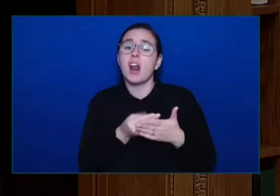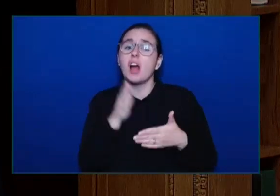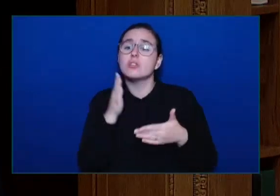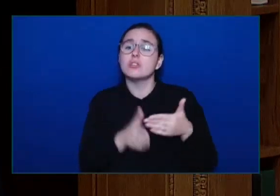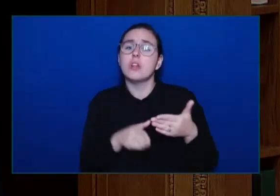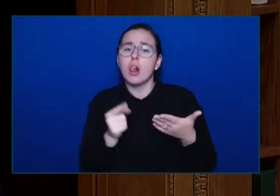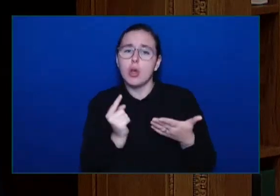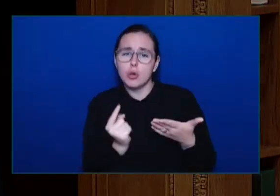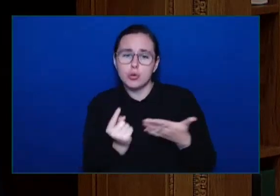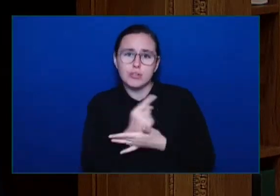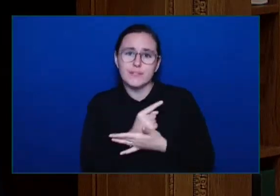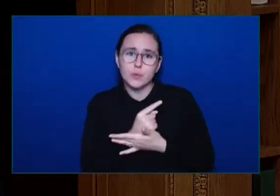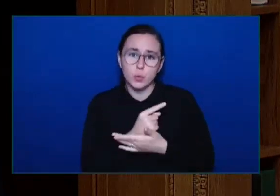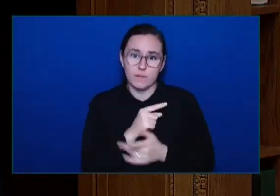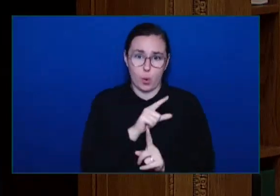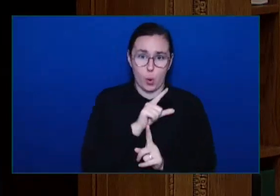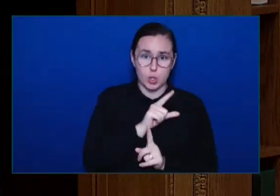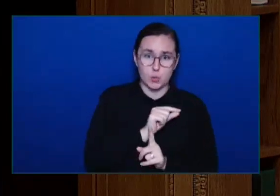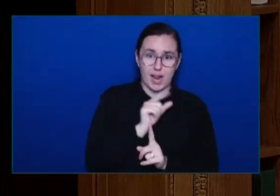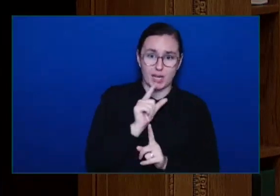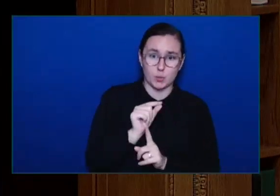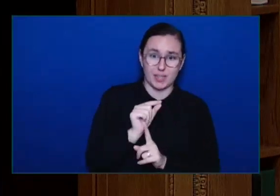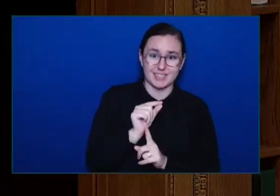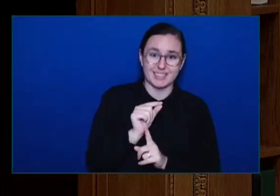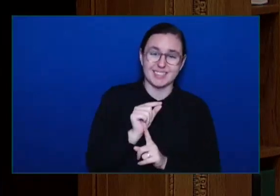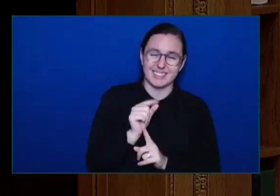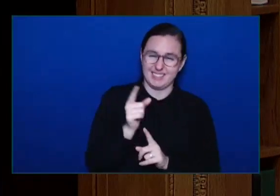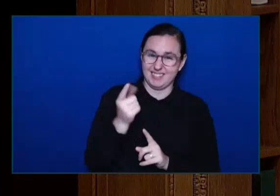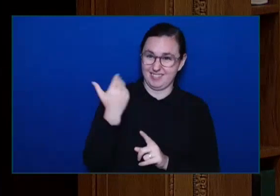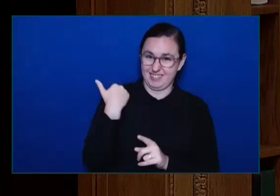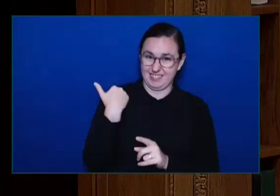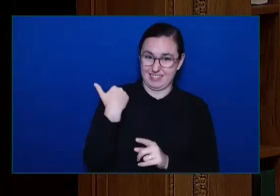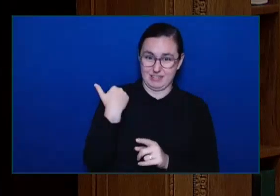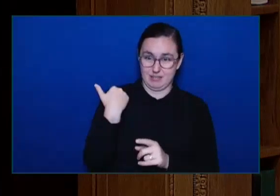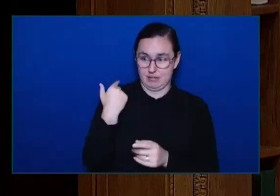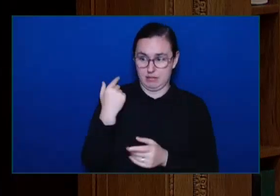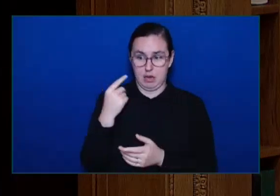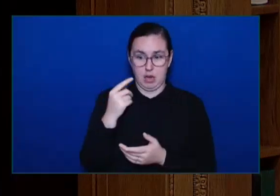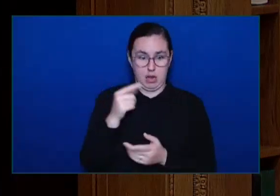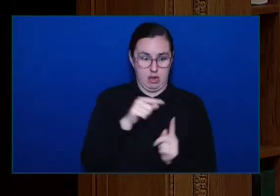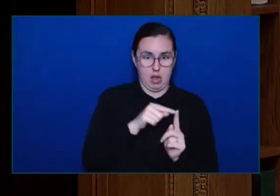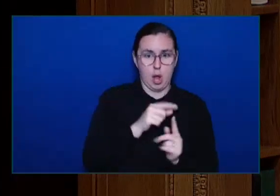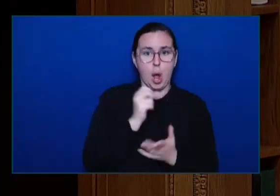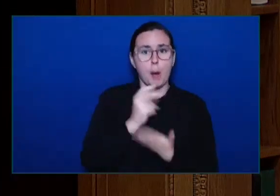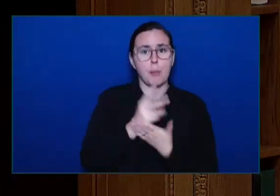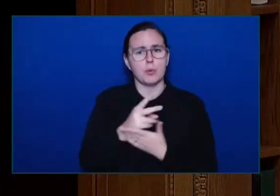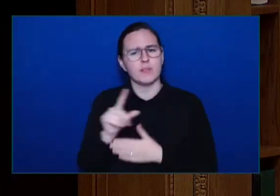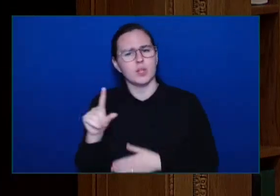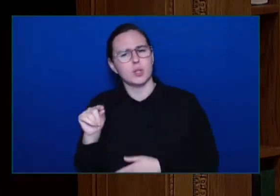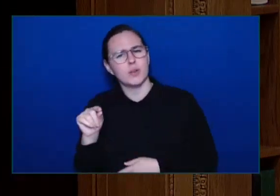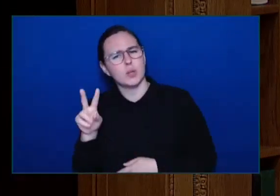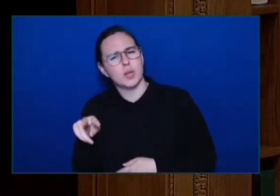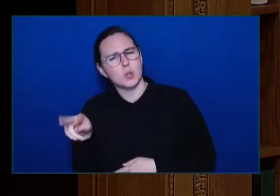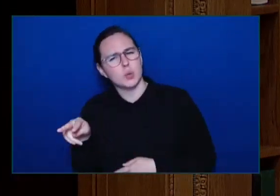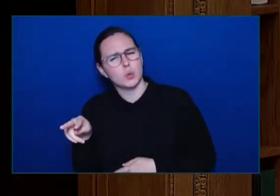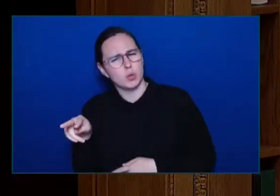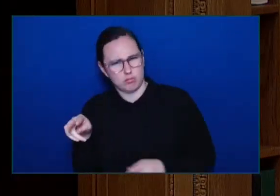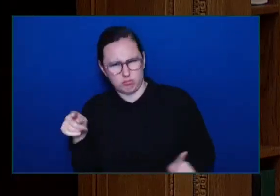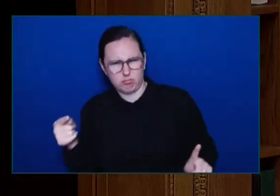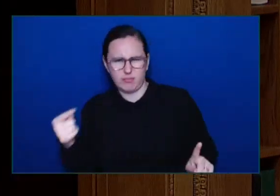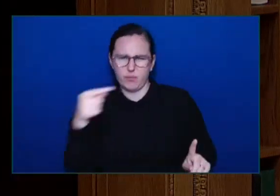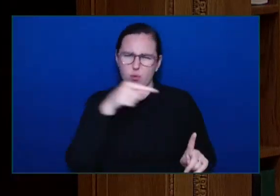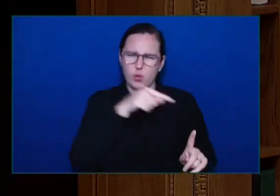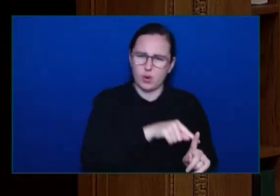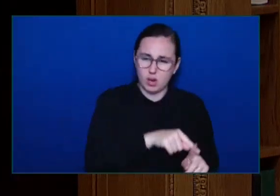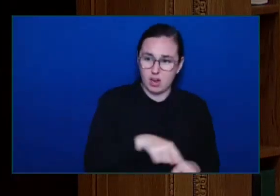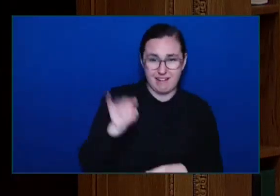At least $90 million in public funds Was advanced to a tier Between the end of fiscal year 2020 And